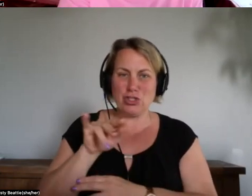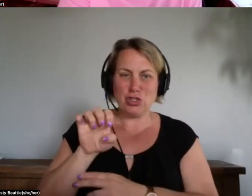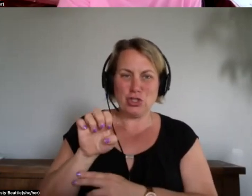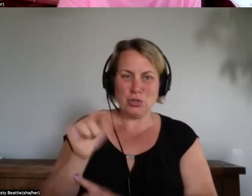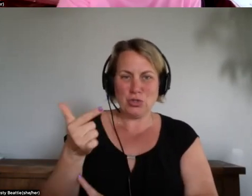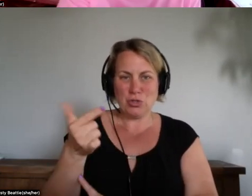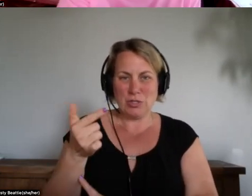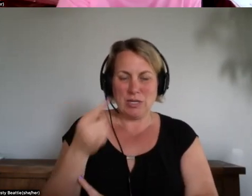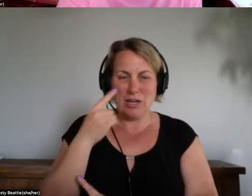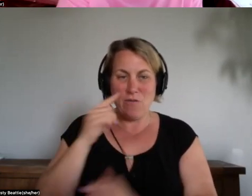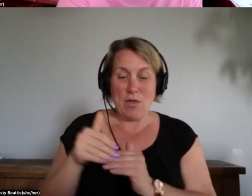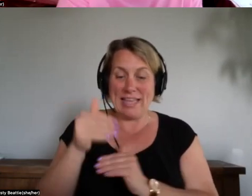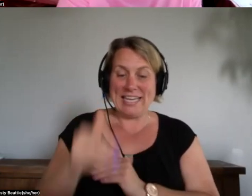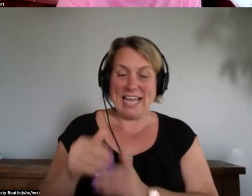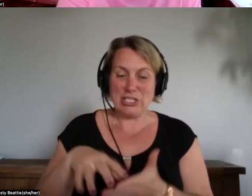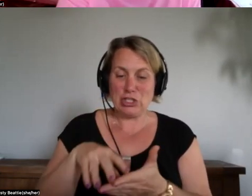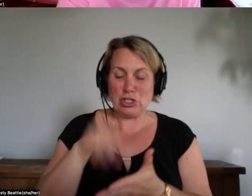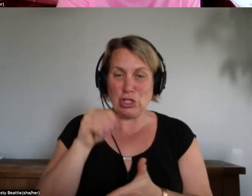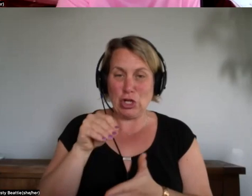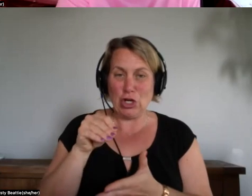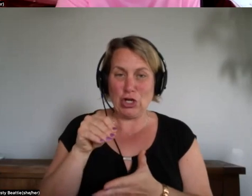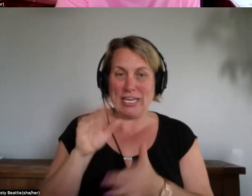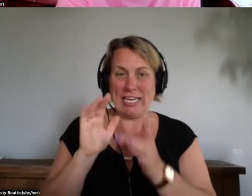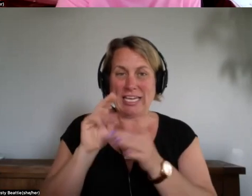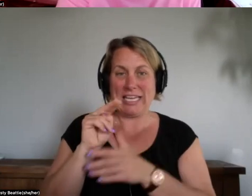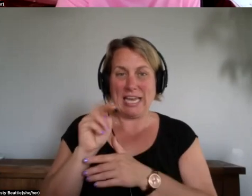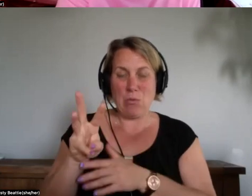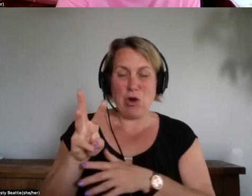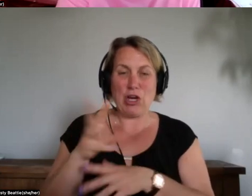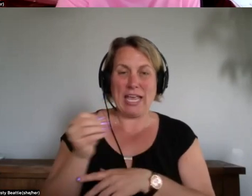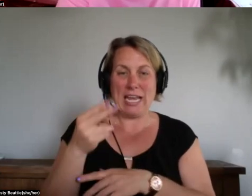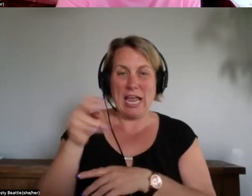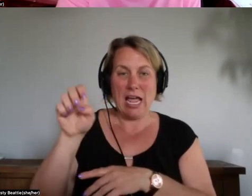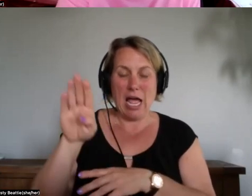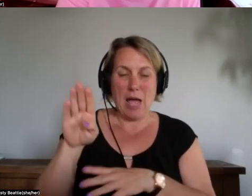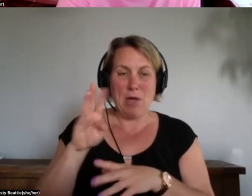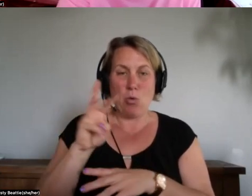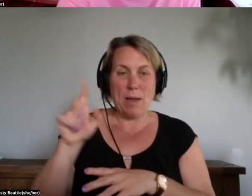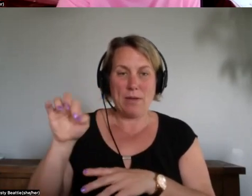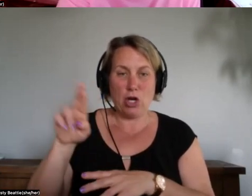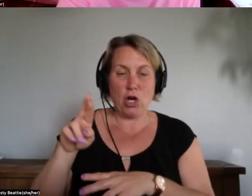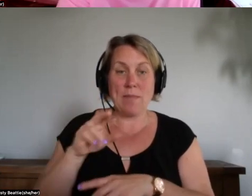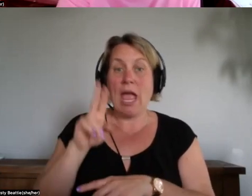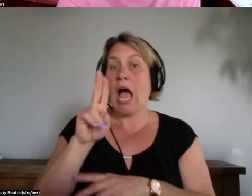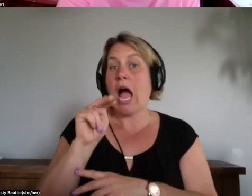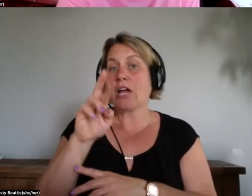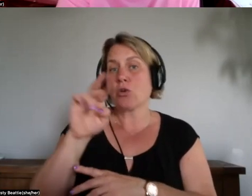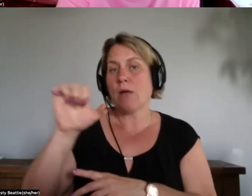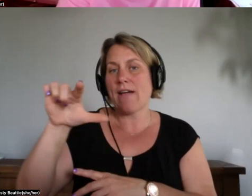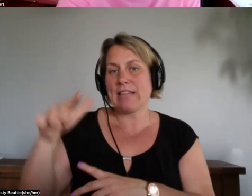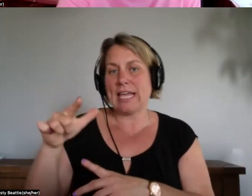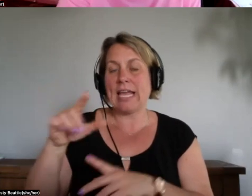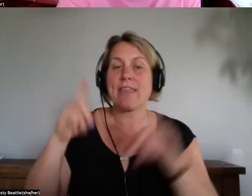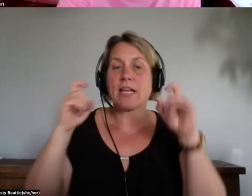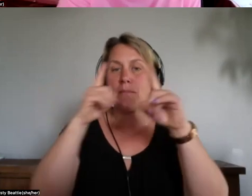the next learning network and knowledge hub webinar unraveling the complexities of domestic violence